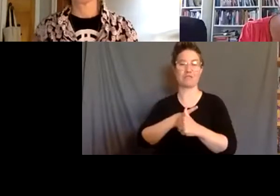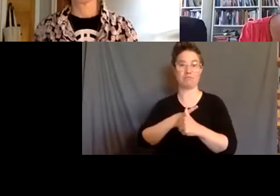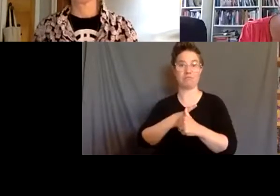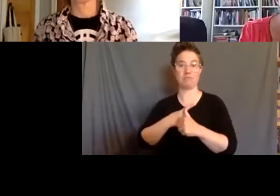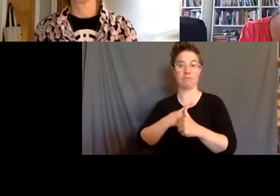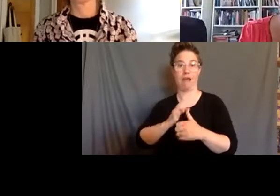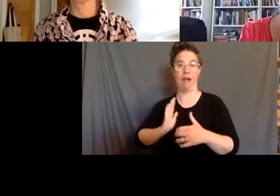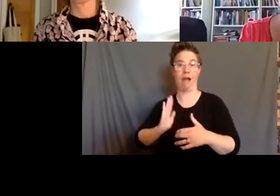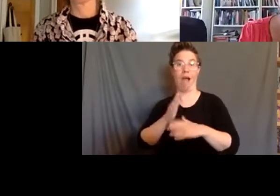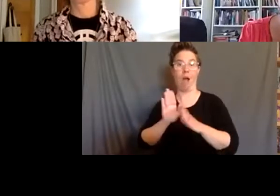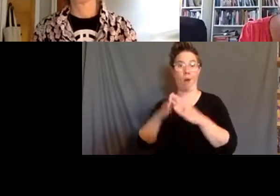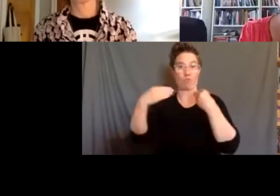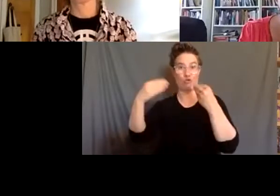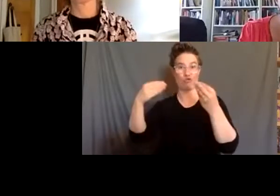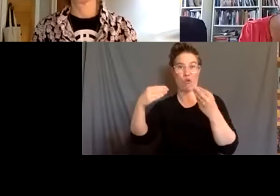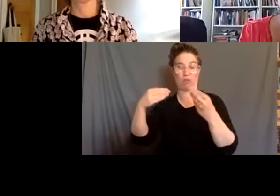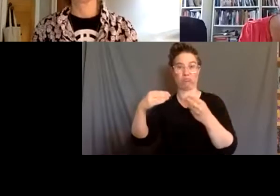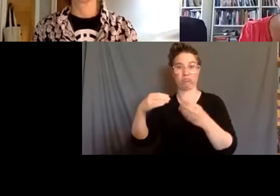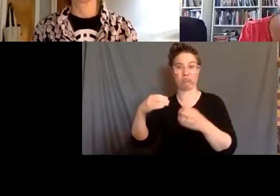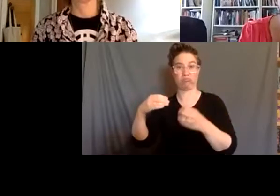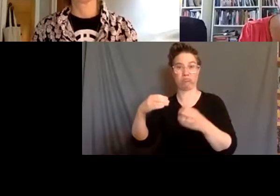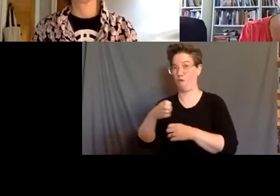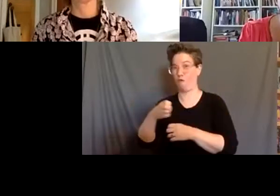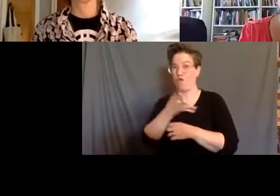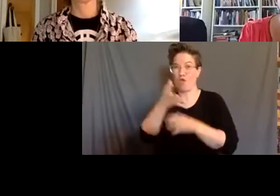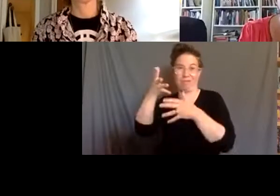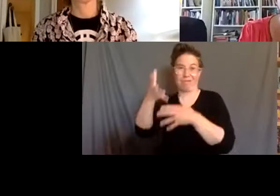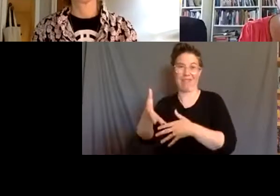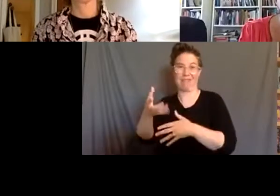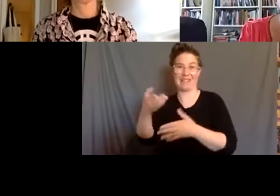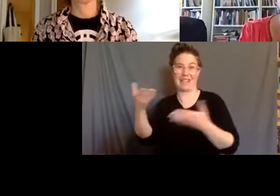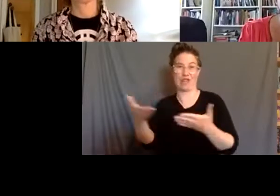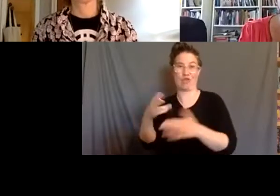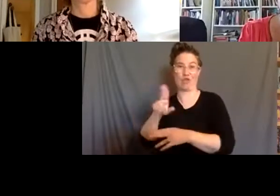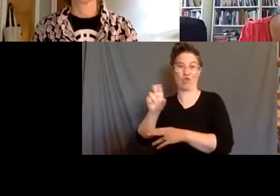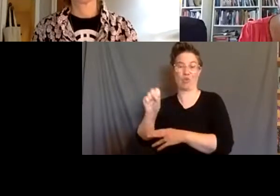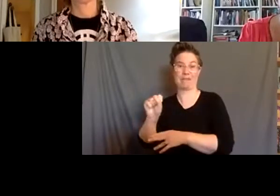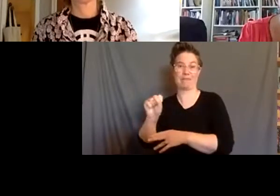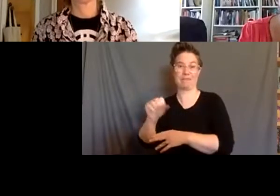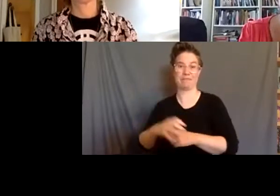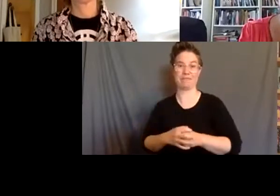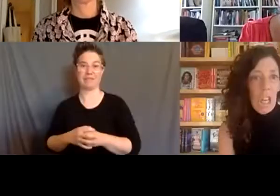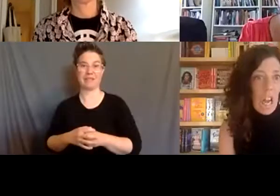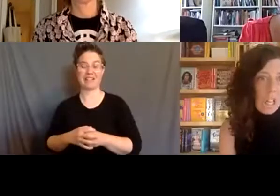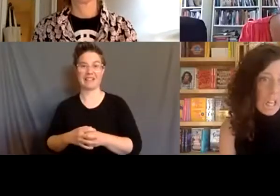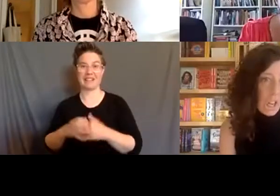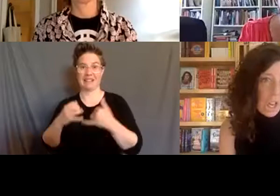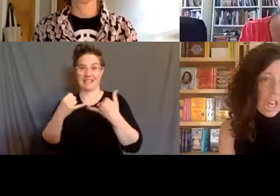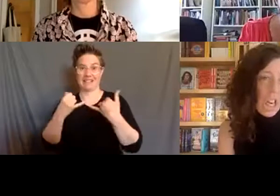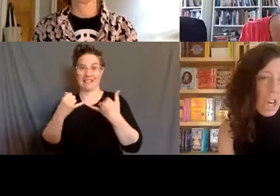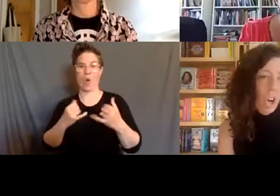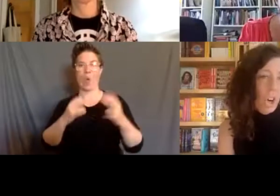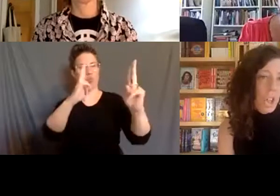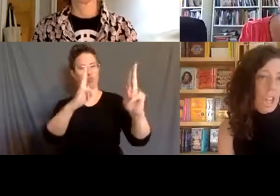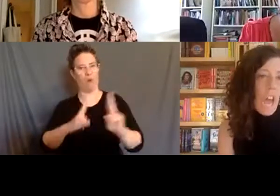feminist bookstores in the United States. We are so honored tonight to host this conversation